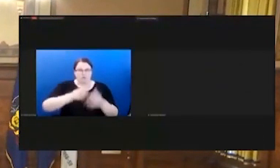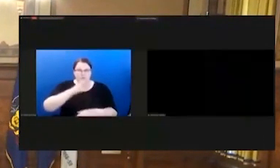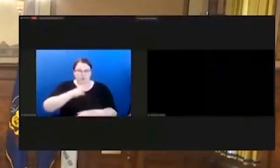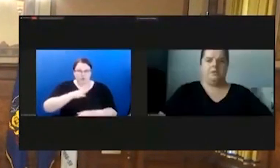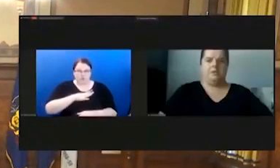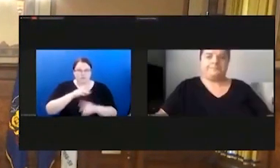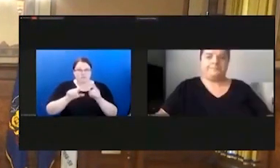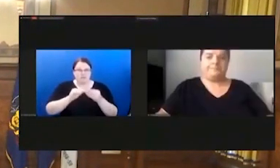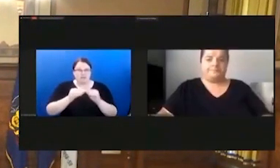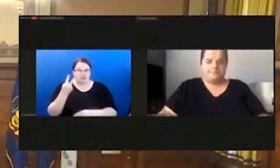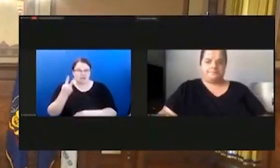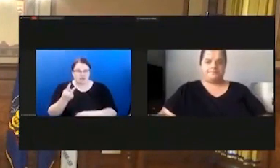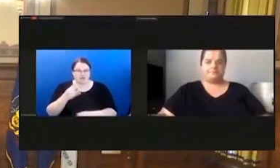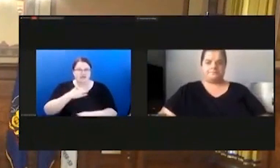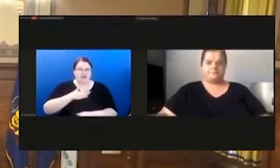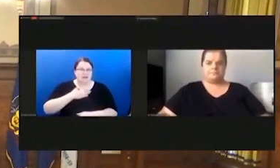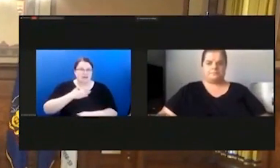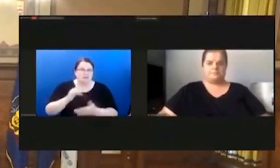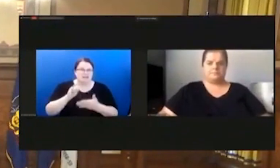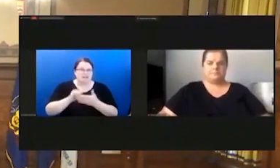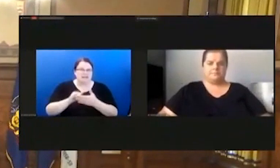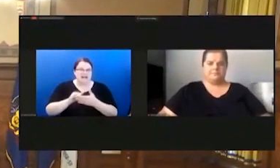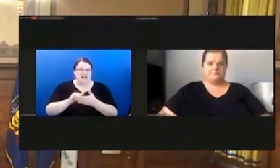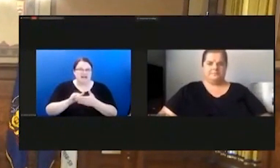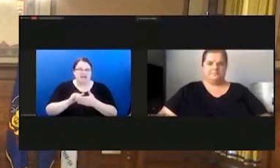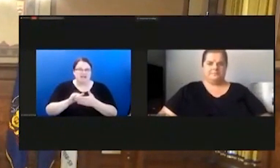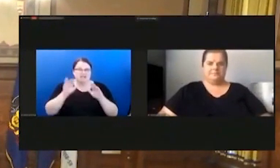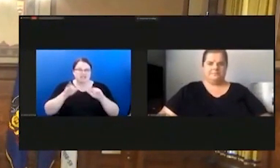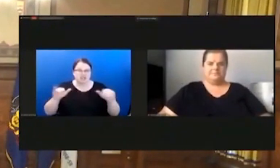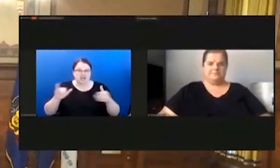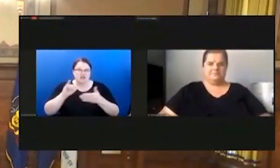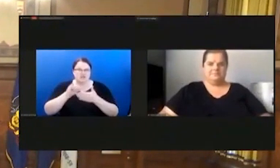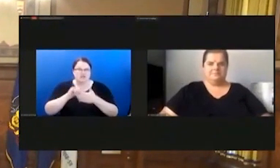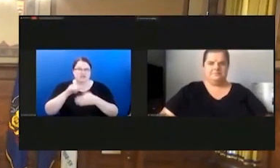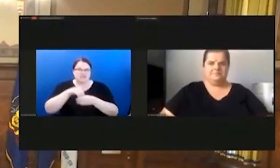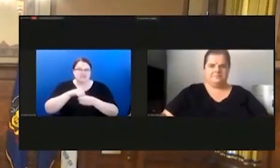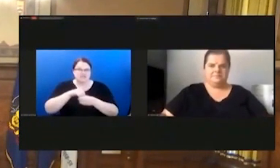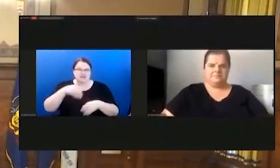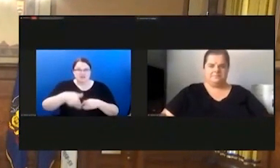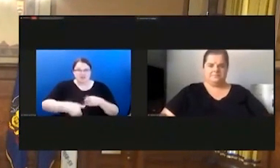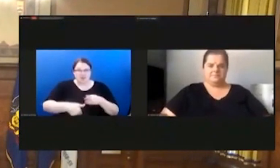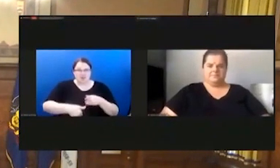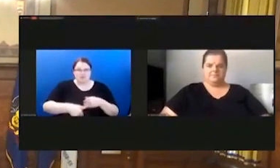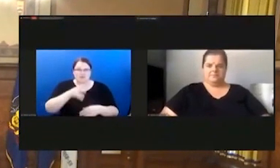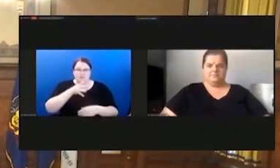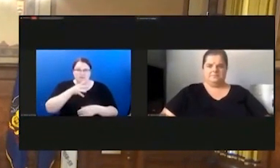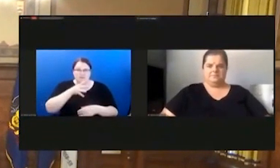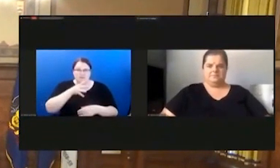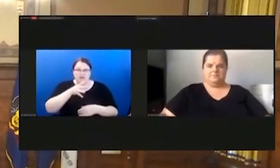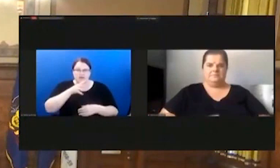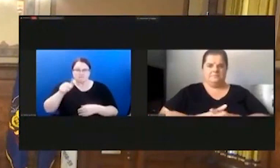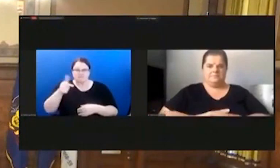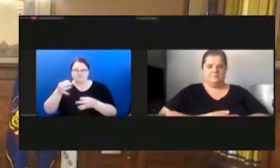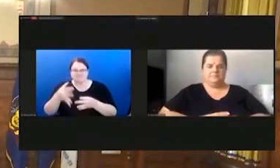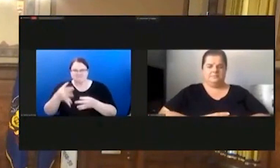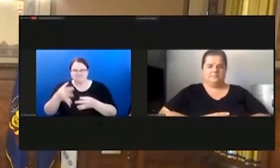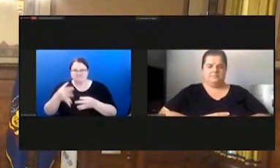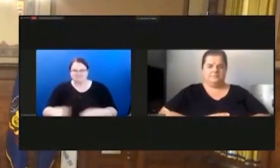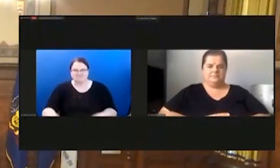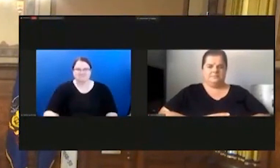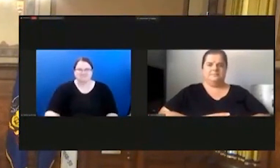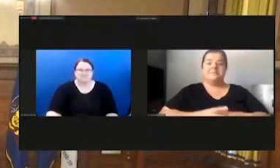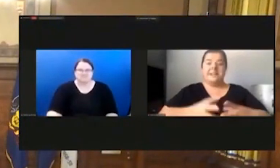two, they admit that it is a child that is in the womb of that mother. To terminate that pregnancy